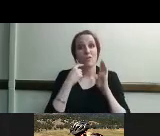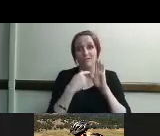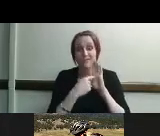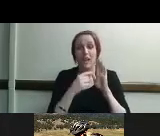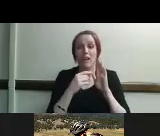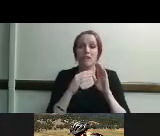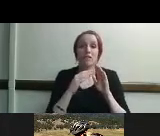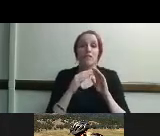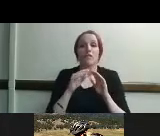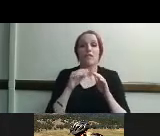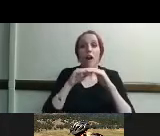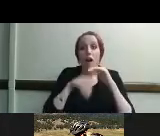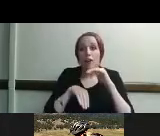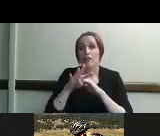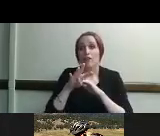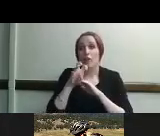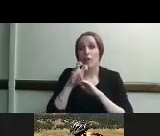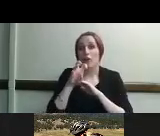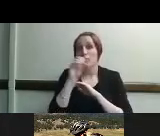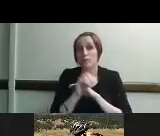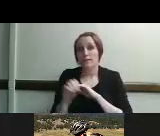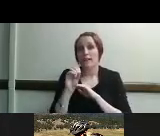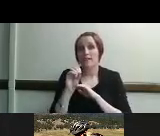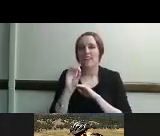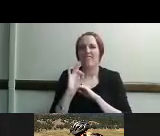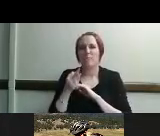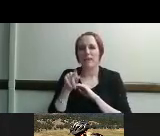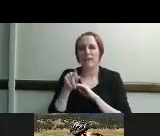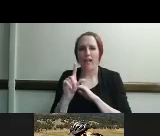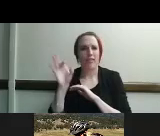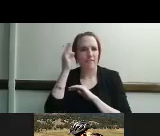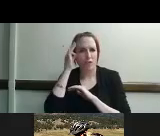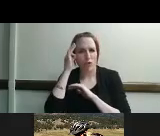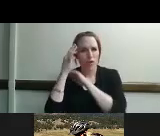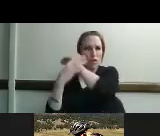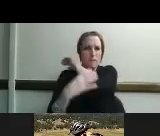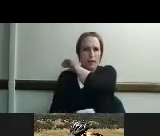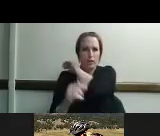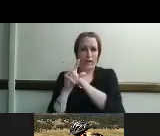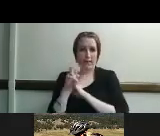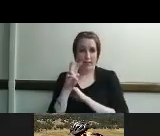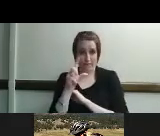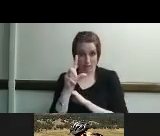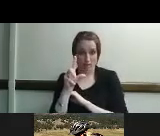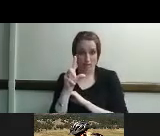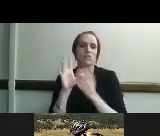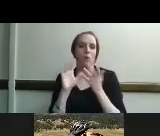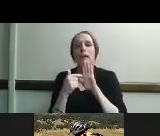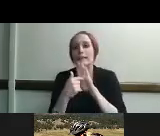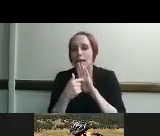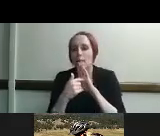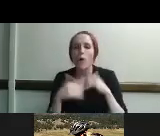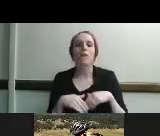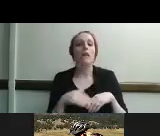percent over poverty level in an example of that would be a household of one